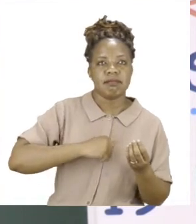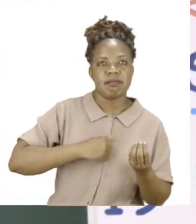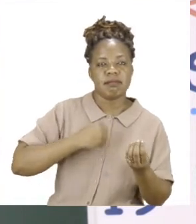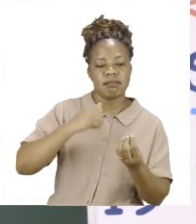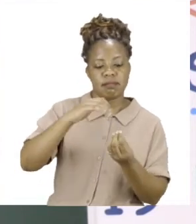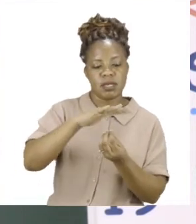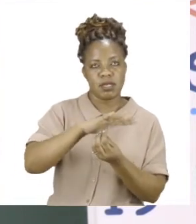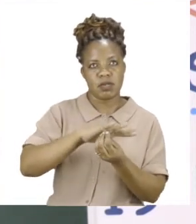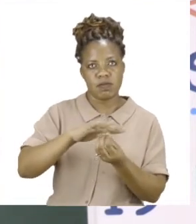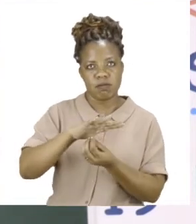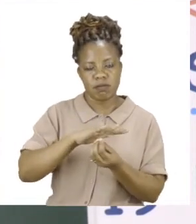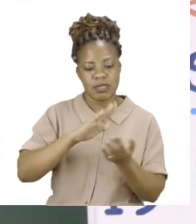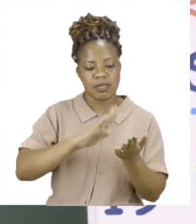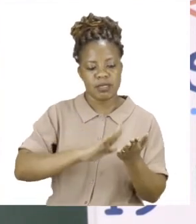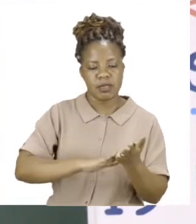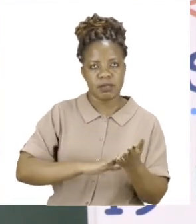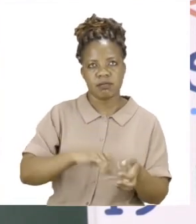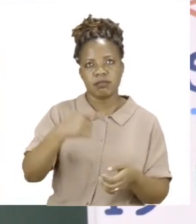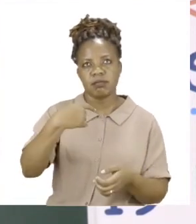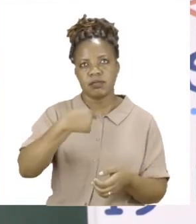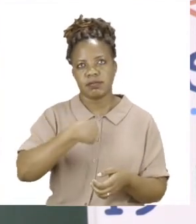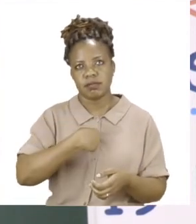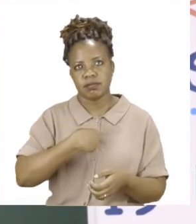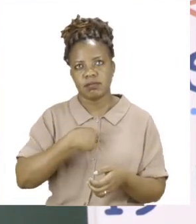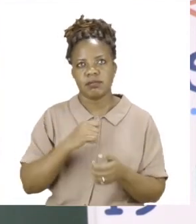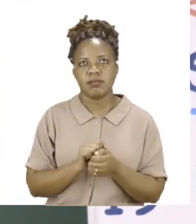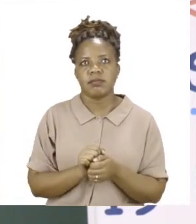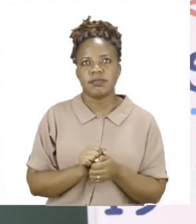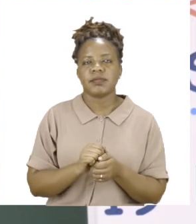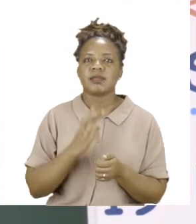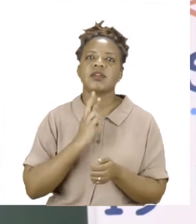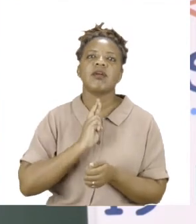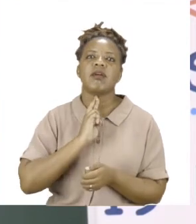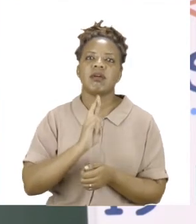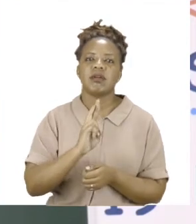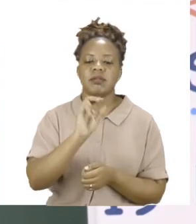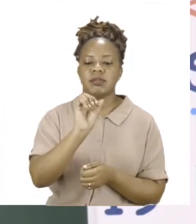I are going,